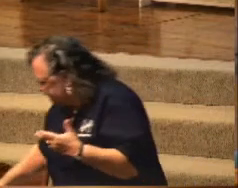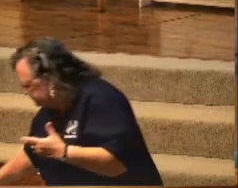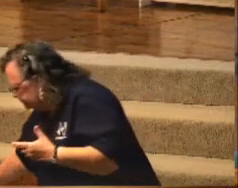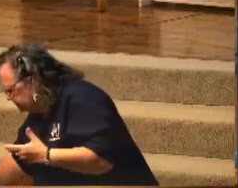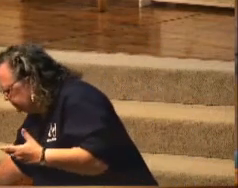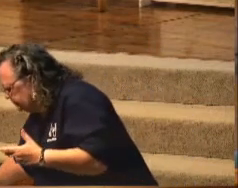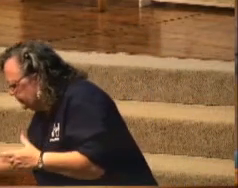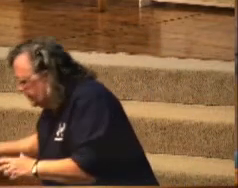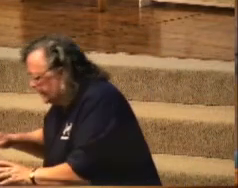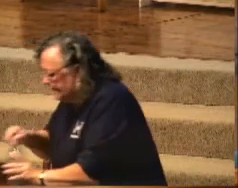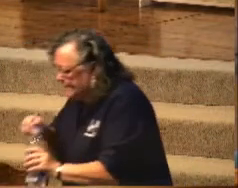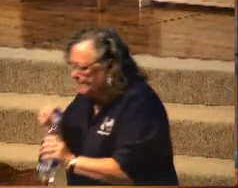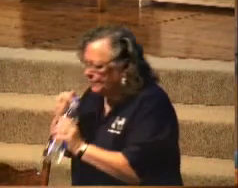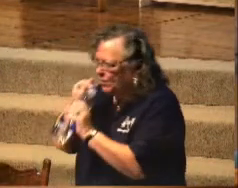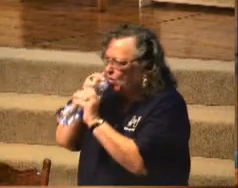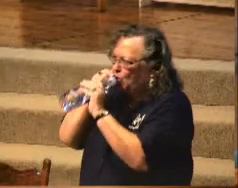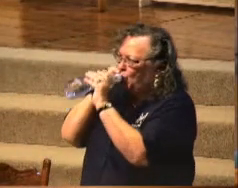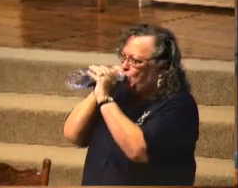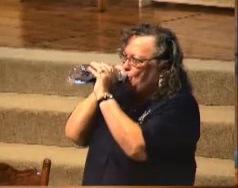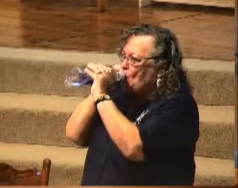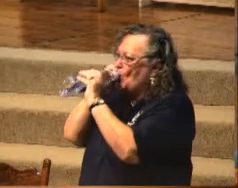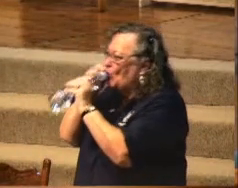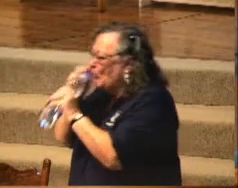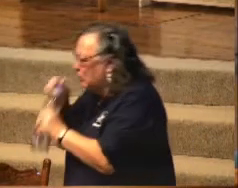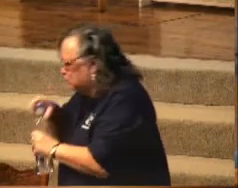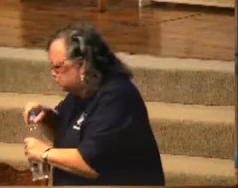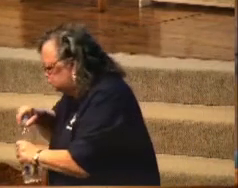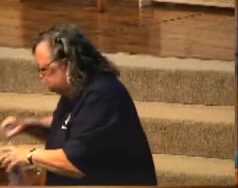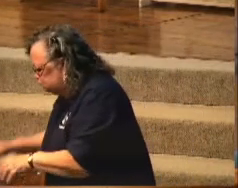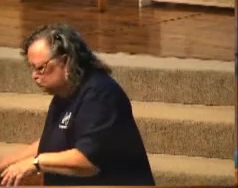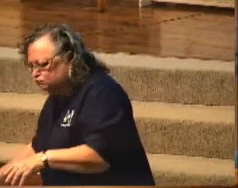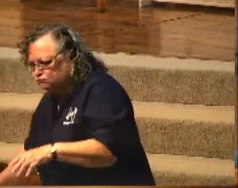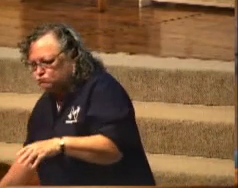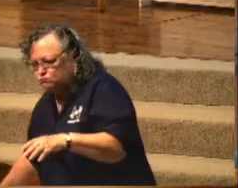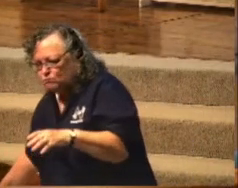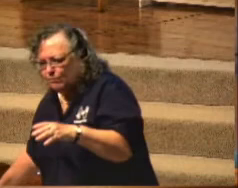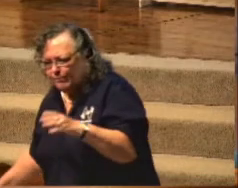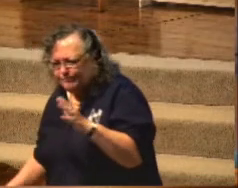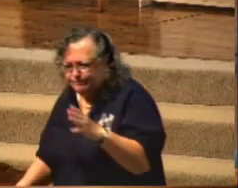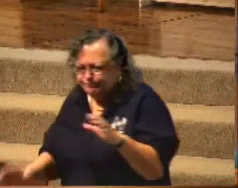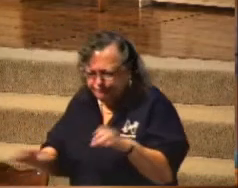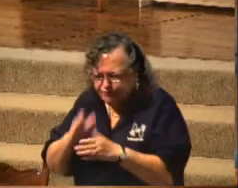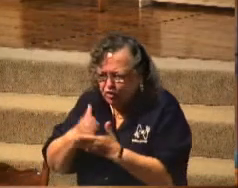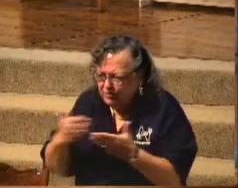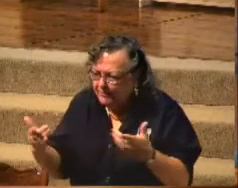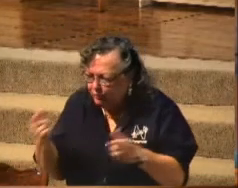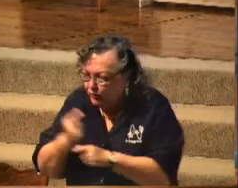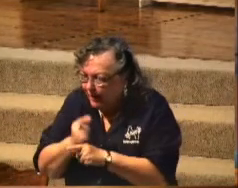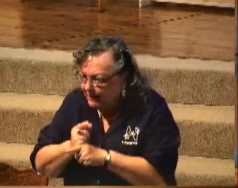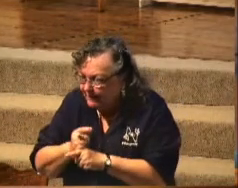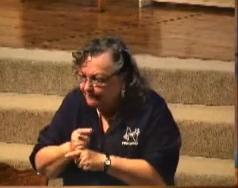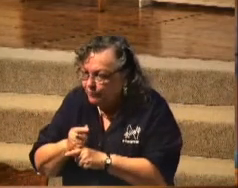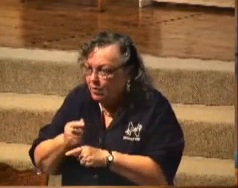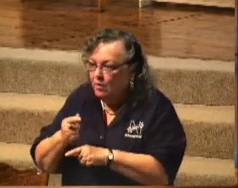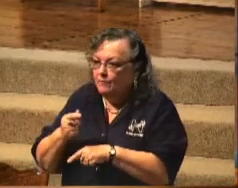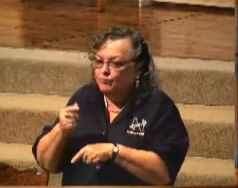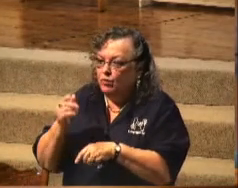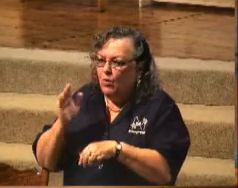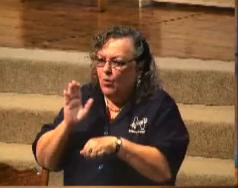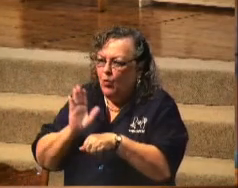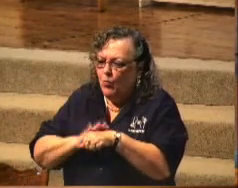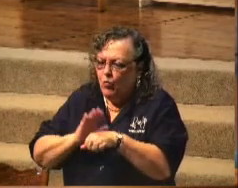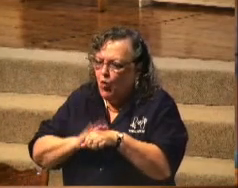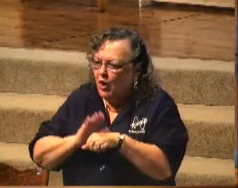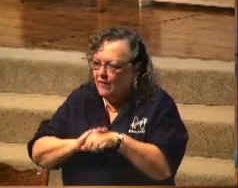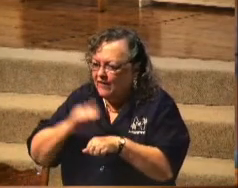time, but last, warn the government. If you're going to do something right, if you're going to do something right in this world, if you're going to leave a mark for the Lord